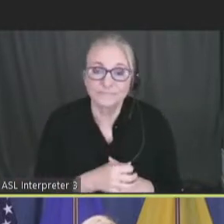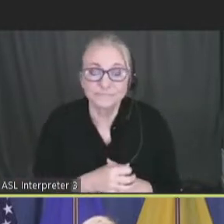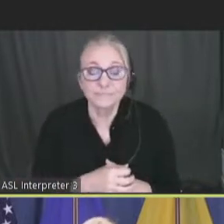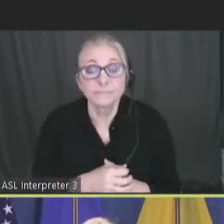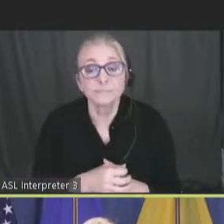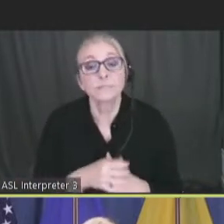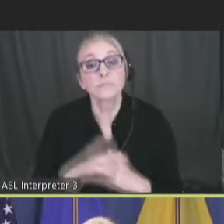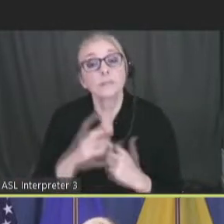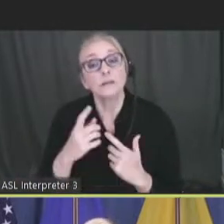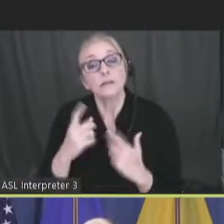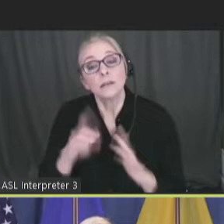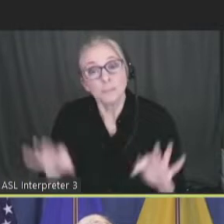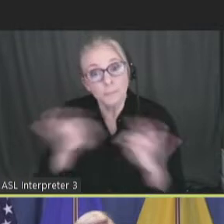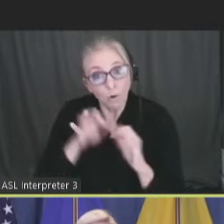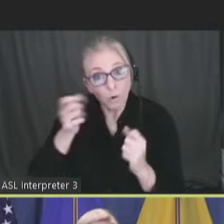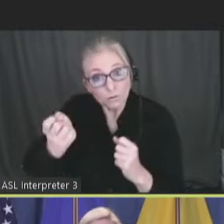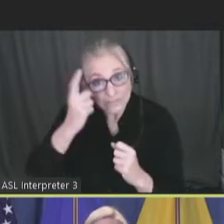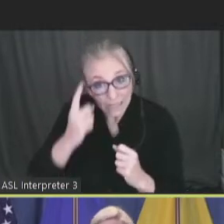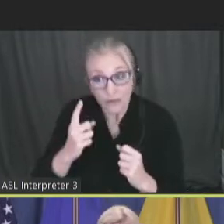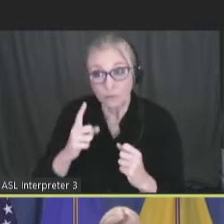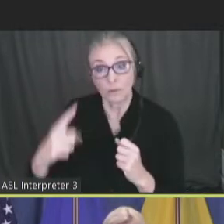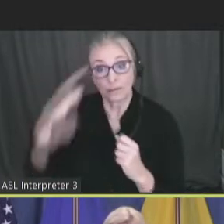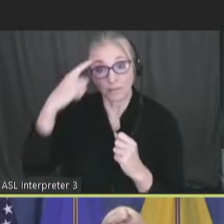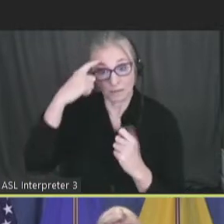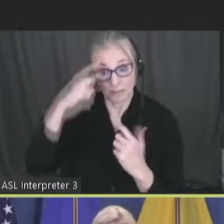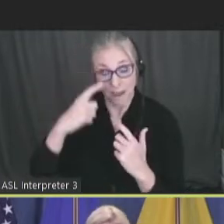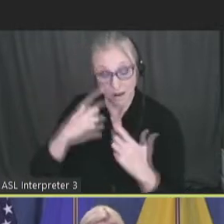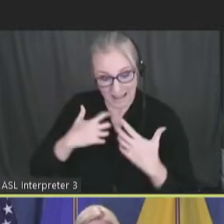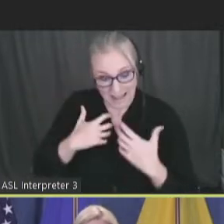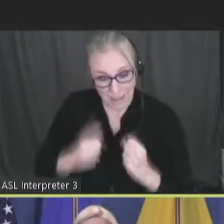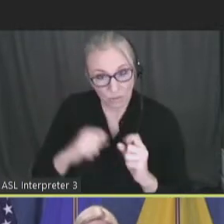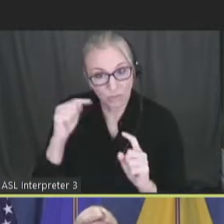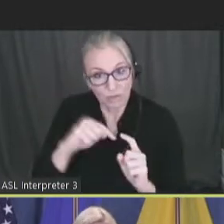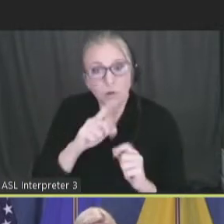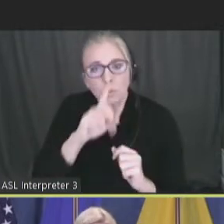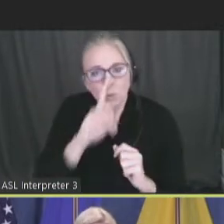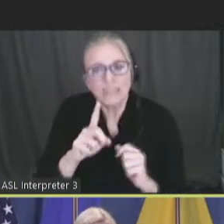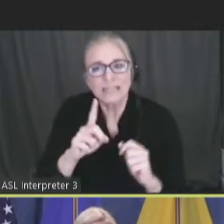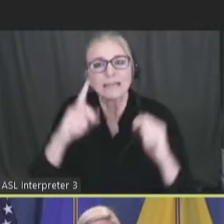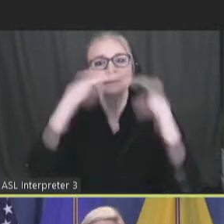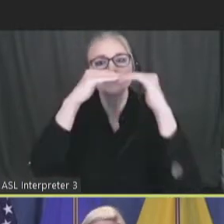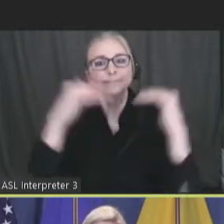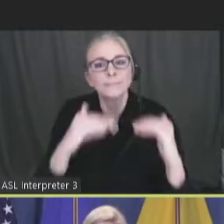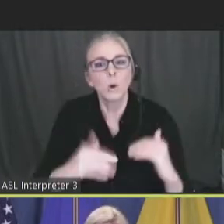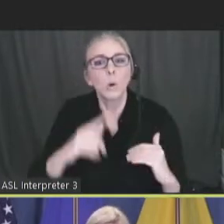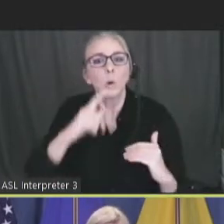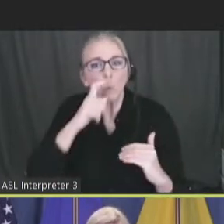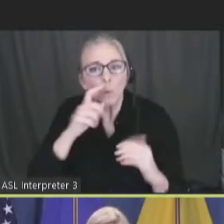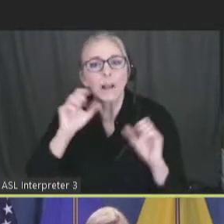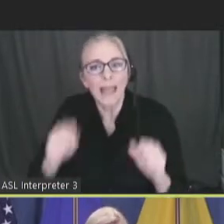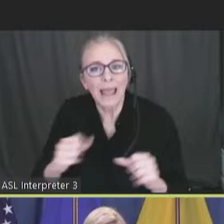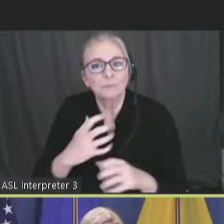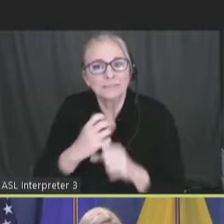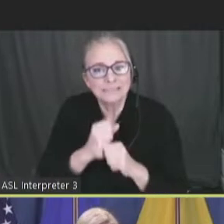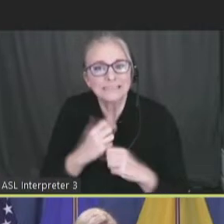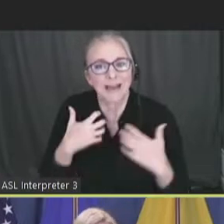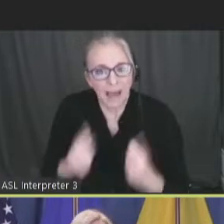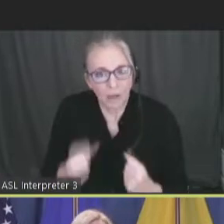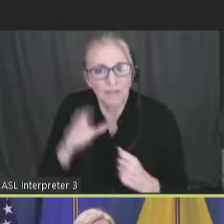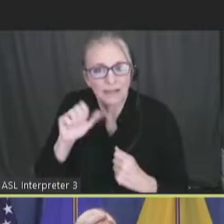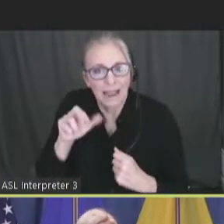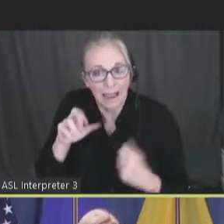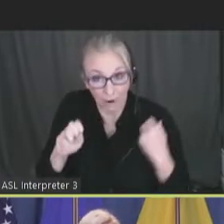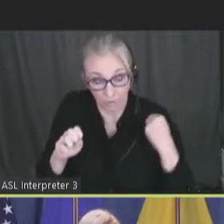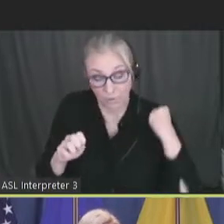It's also important to understand that when we think about health, there really is a hierarchy to that idea. And that